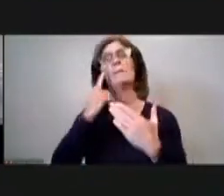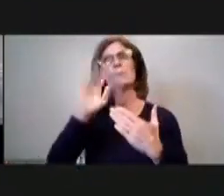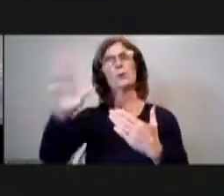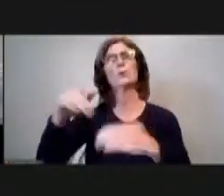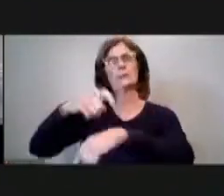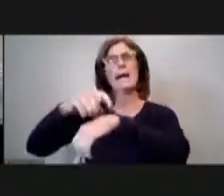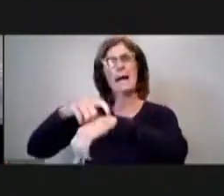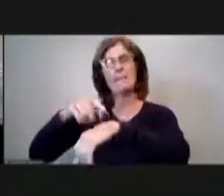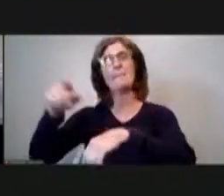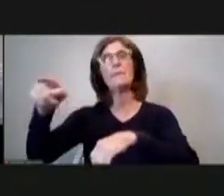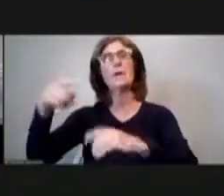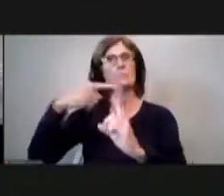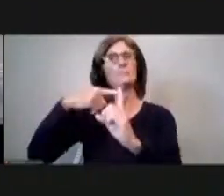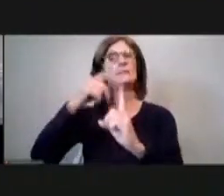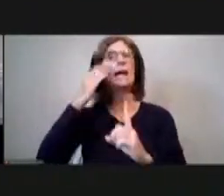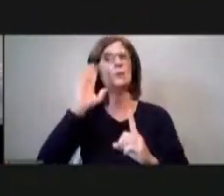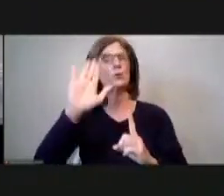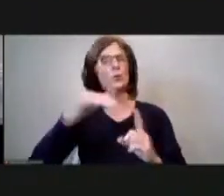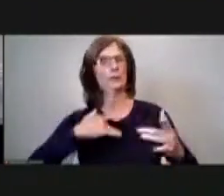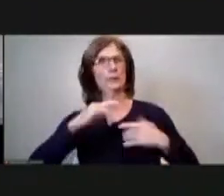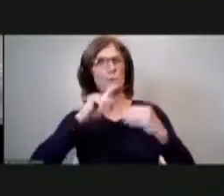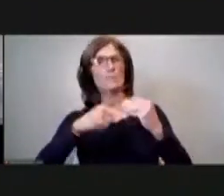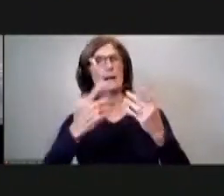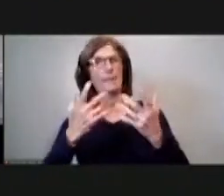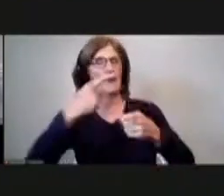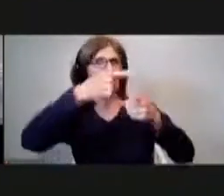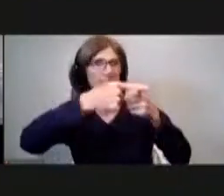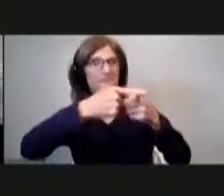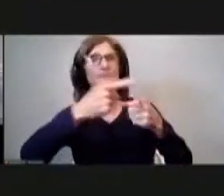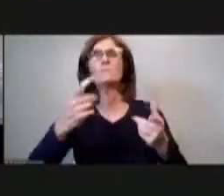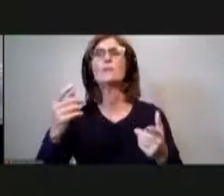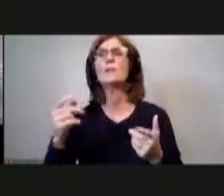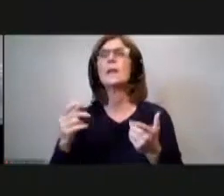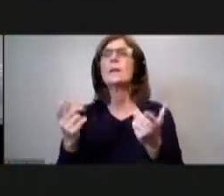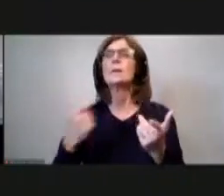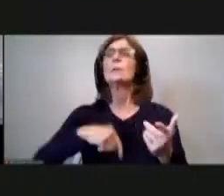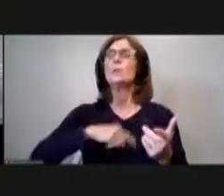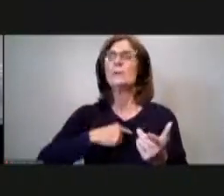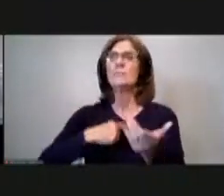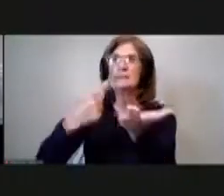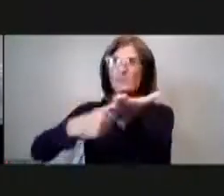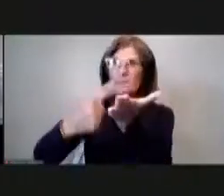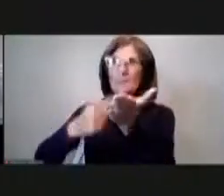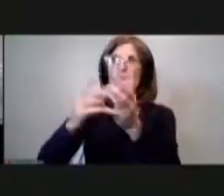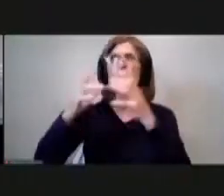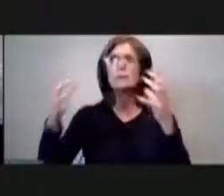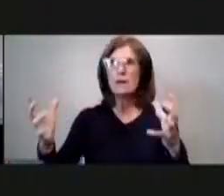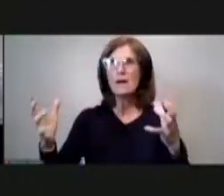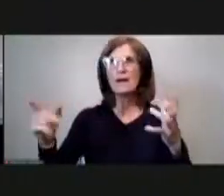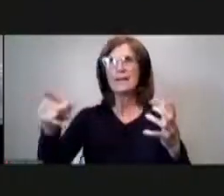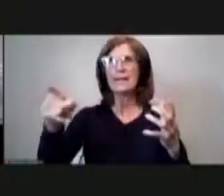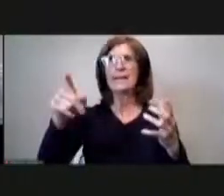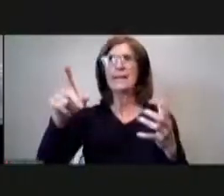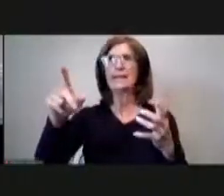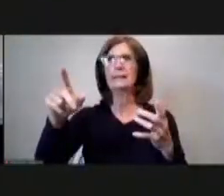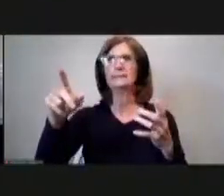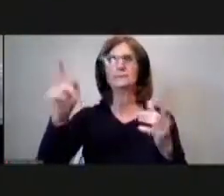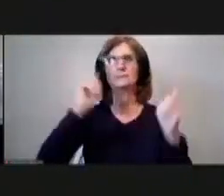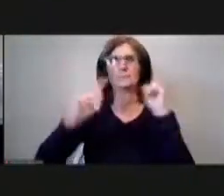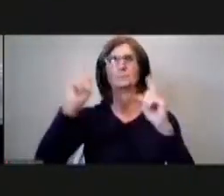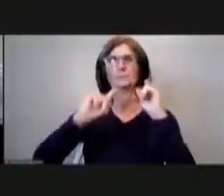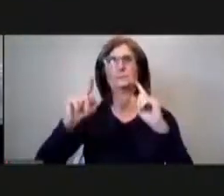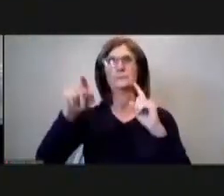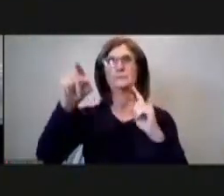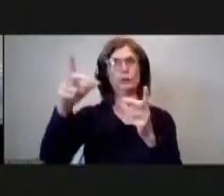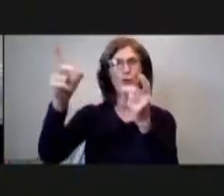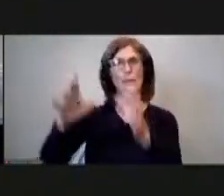intersection um i we we've been we've been talking a lot and um and you've been doing a lot of listening director hornstein i